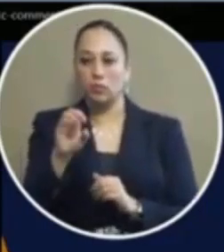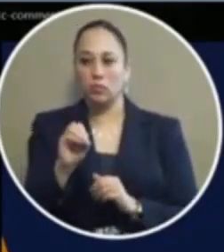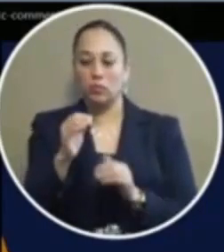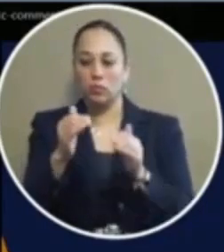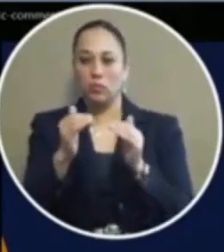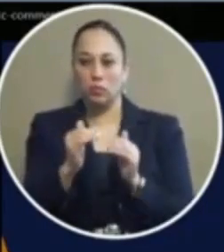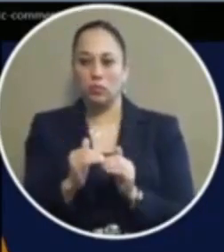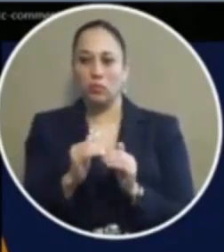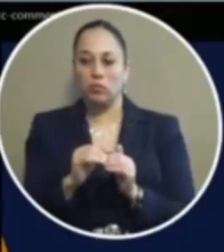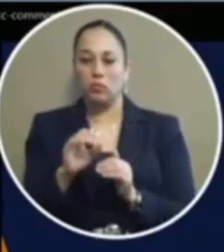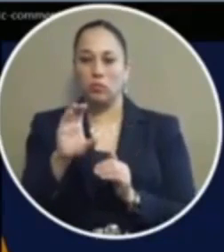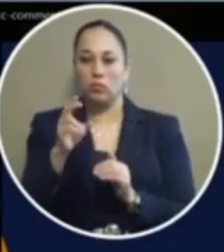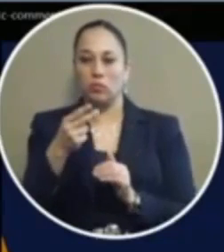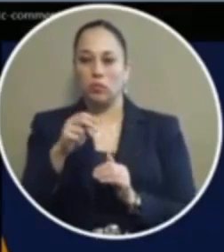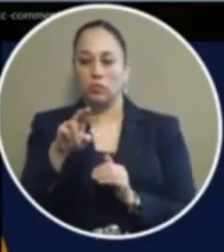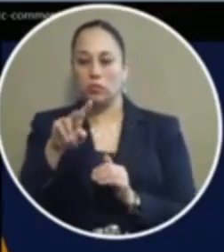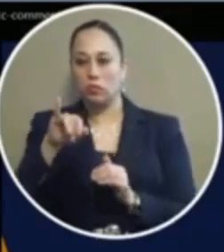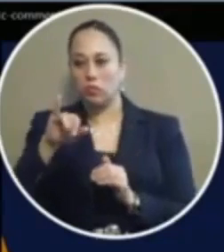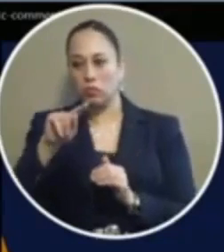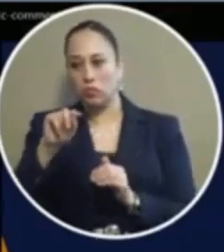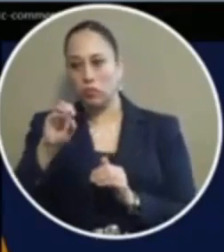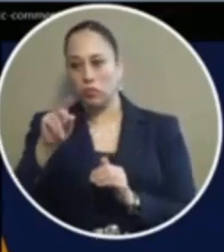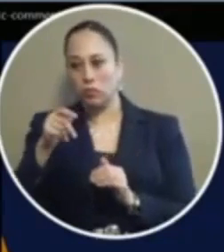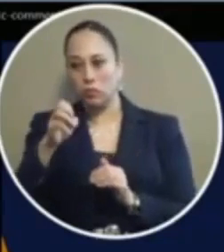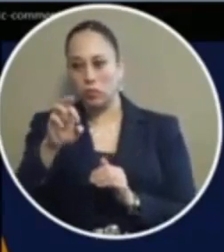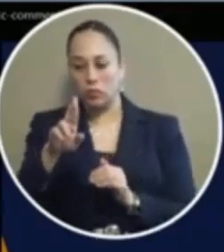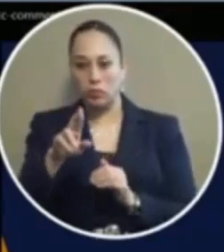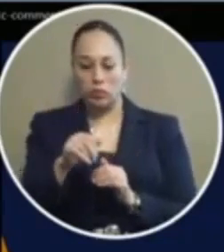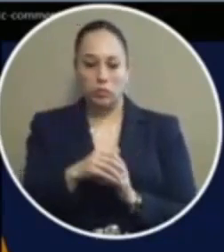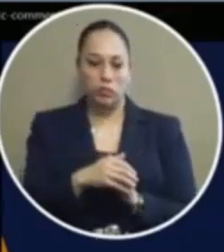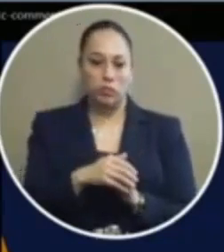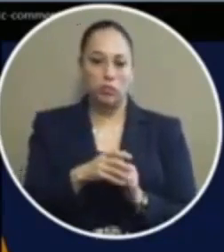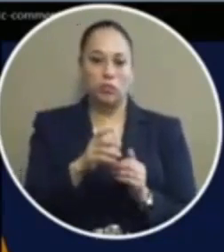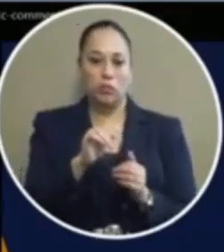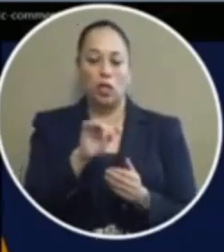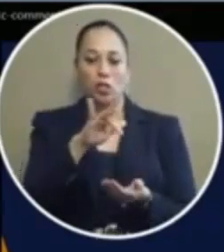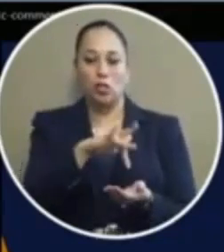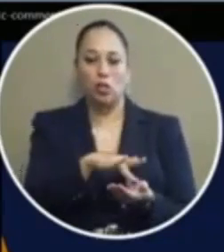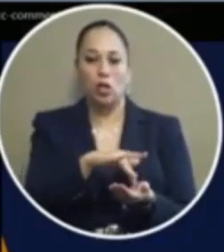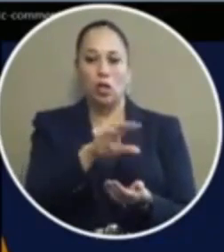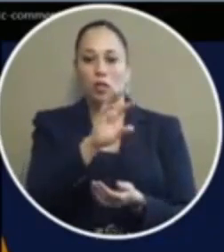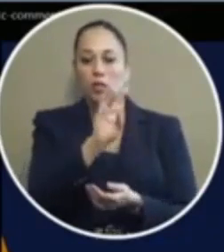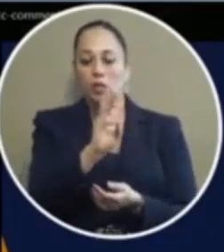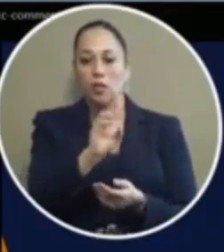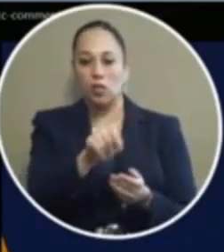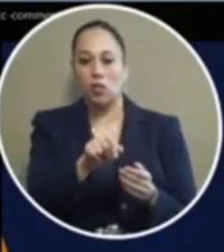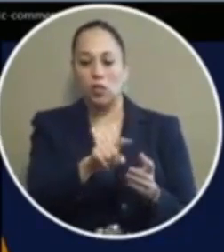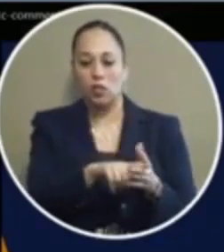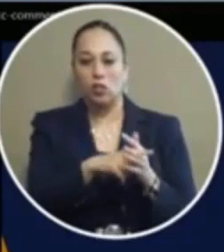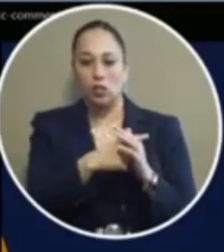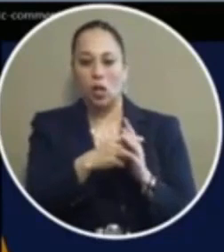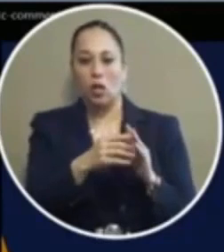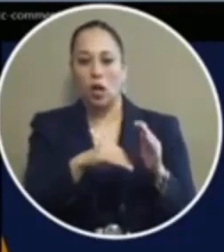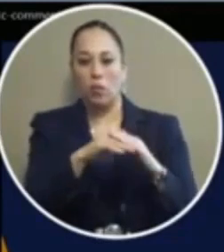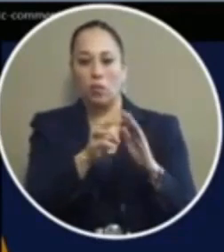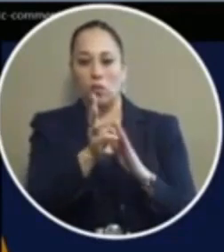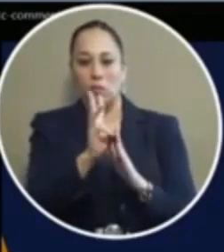followed by mr christopher hernandez mr castro star six sir to unmute your phone and you may begin speaking up to six minutes